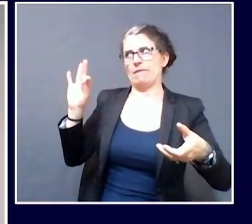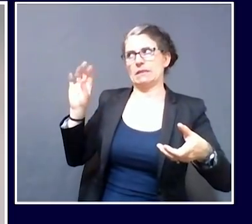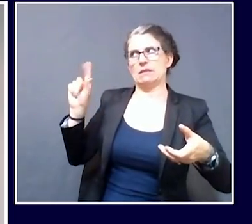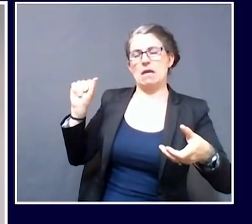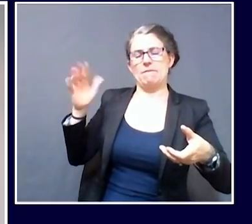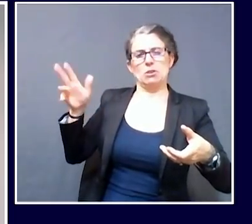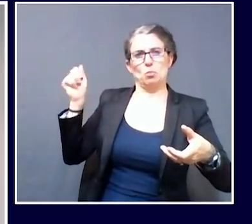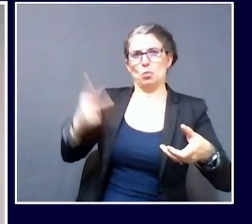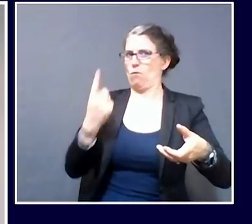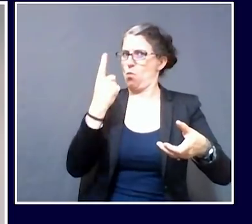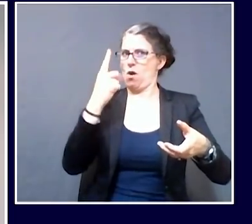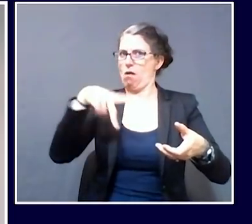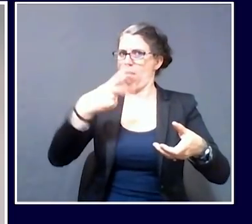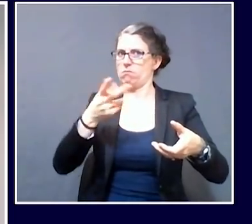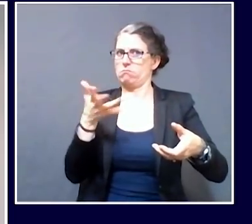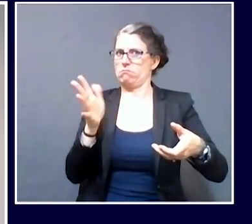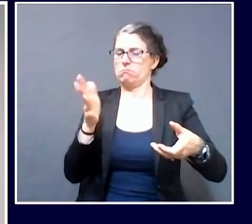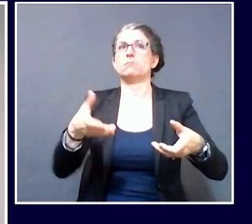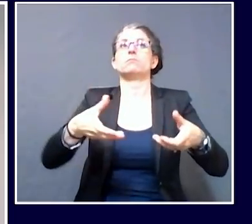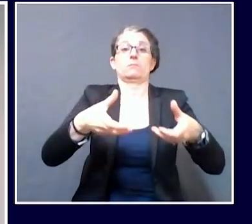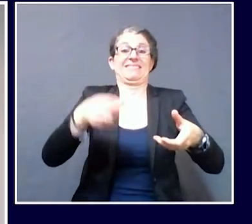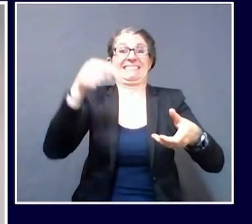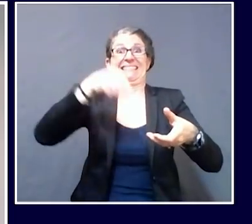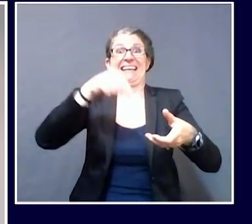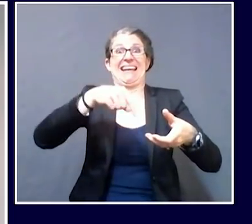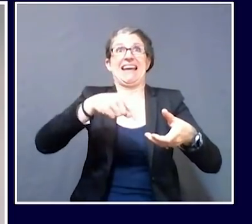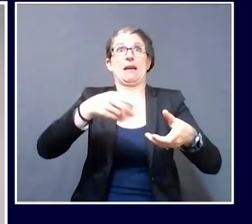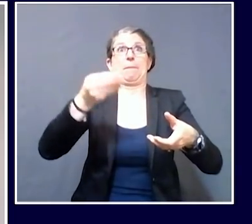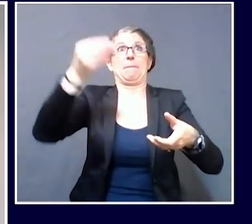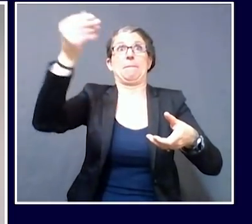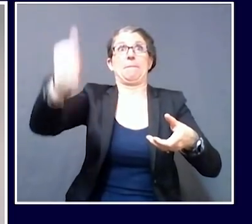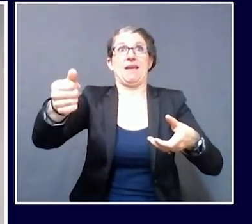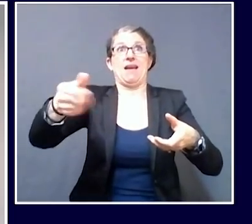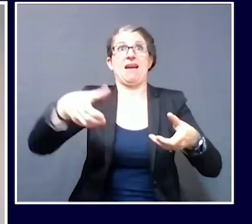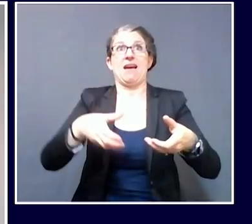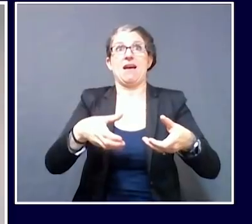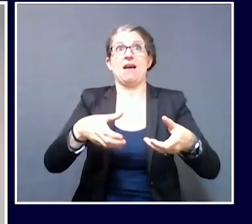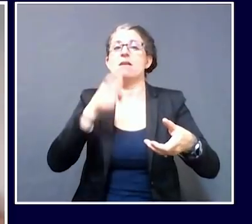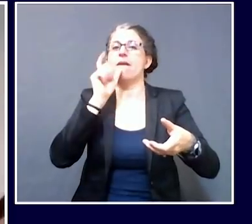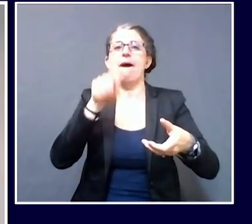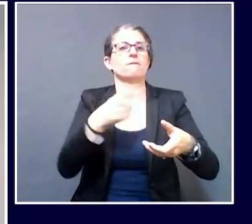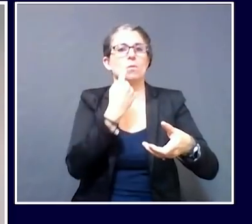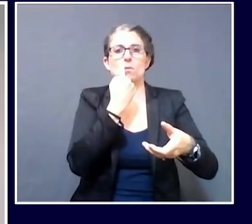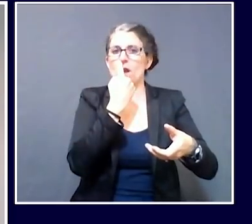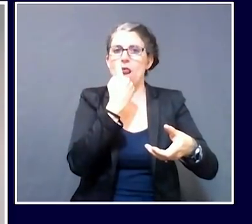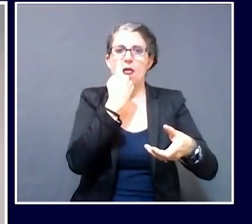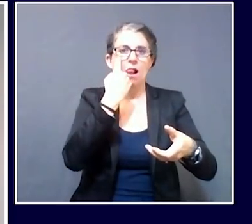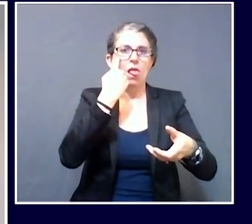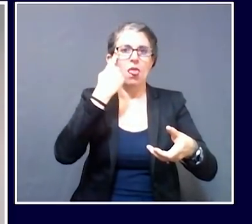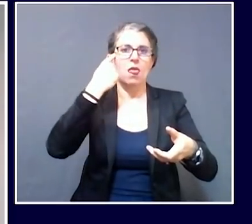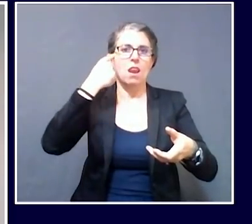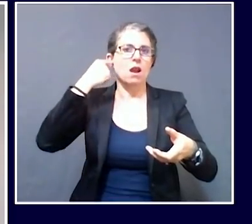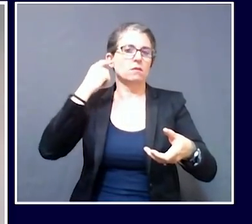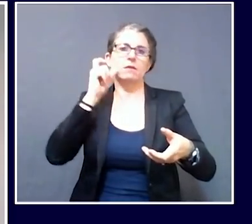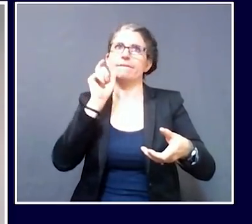use authorization, does not rely on the deep nasal pharyngeal swab, but on a shorter swab.